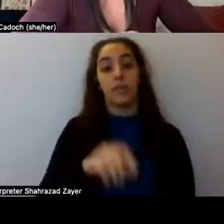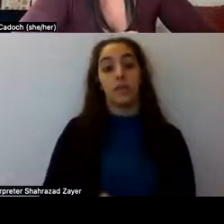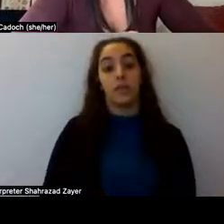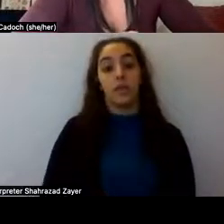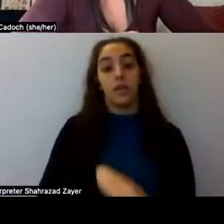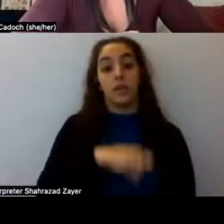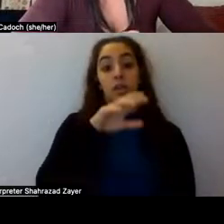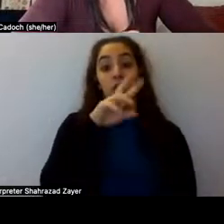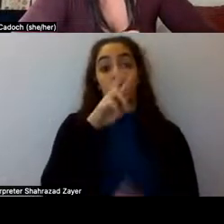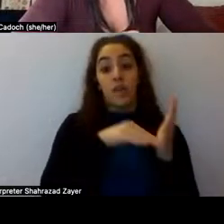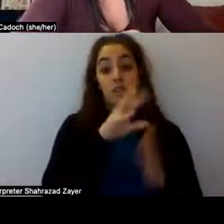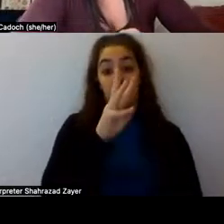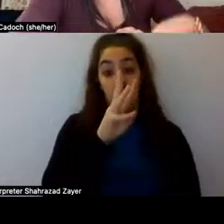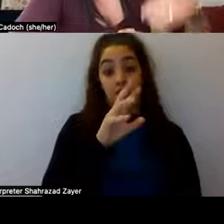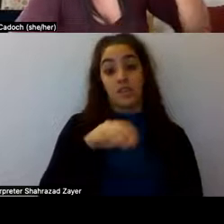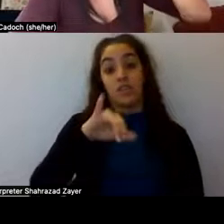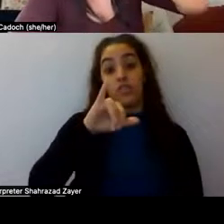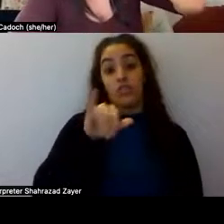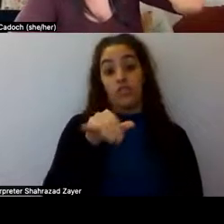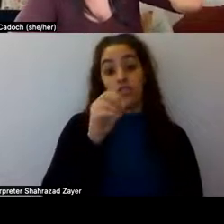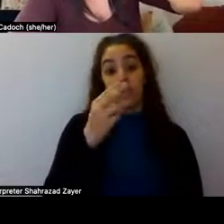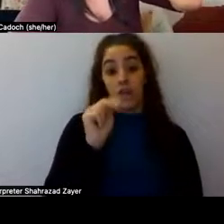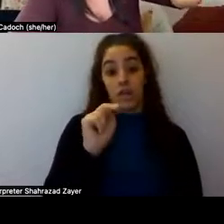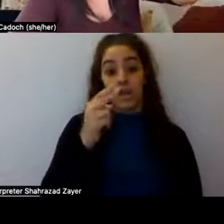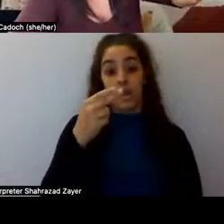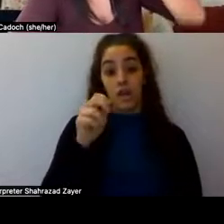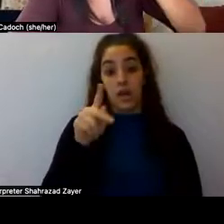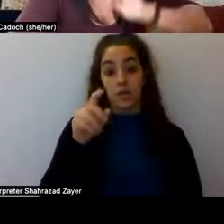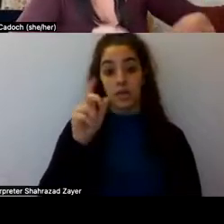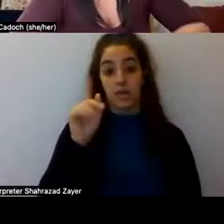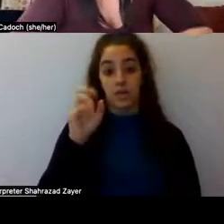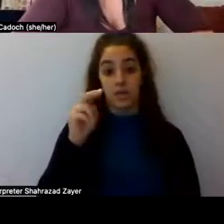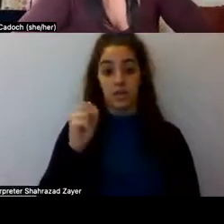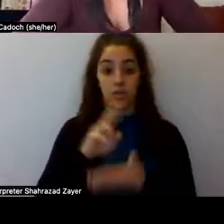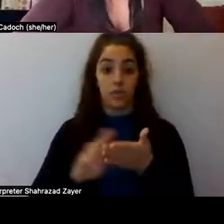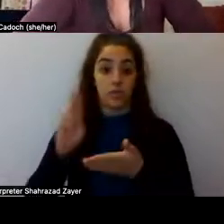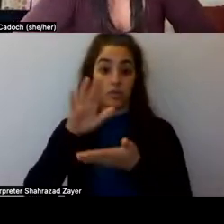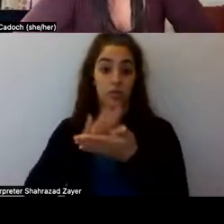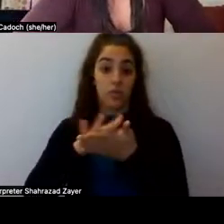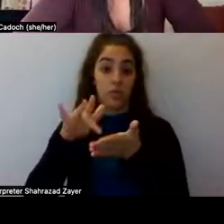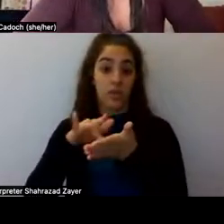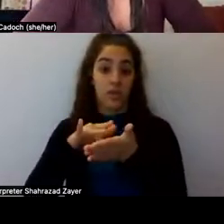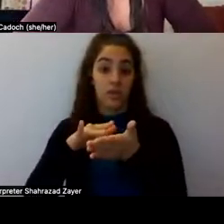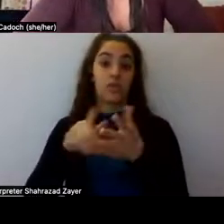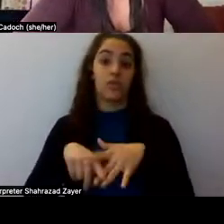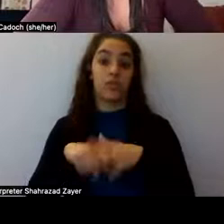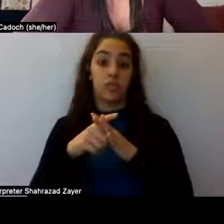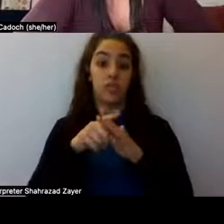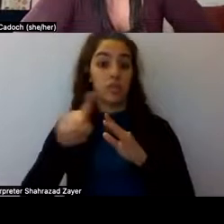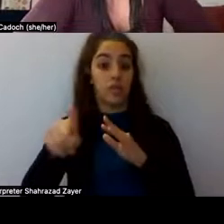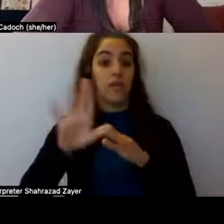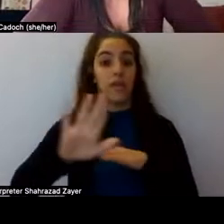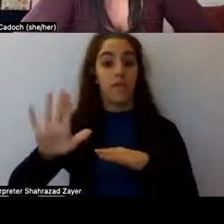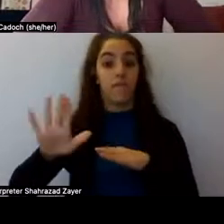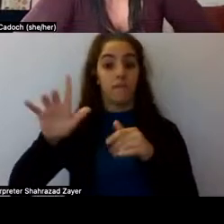university, uh, school of medicine launched the first rigorous double-blind placebo-controlled clinical study to examine